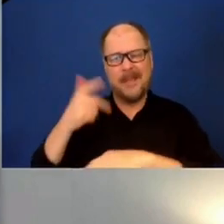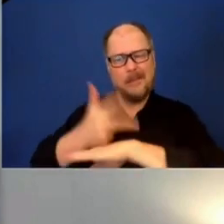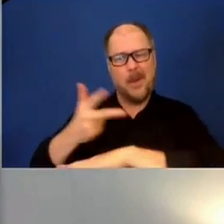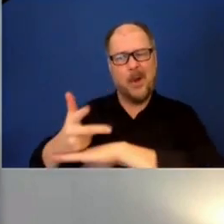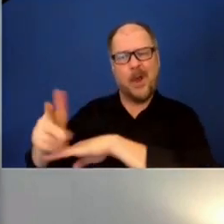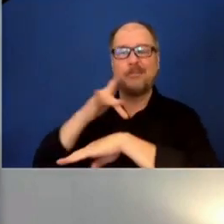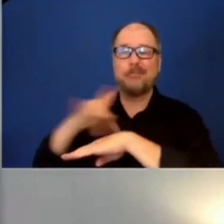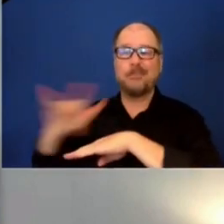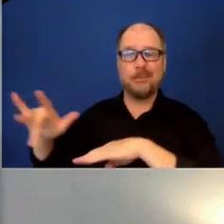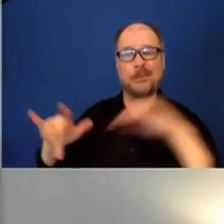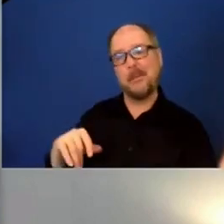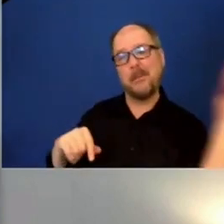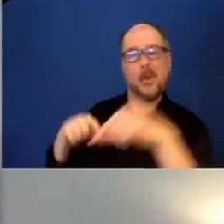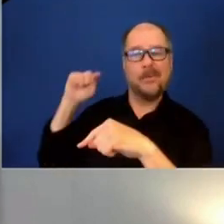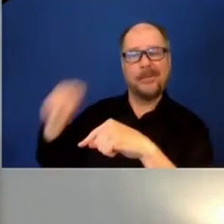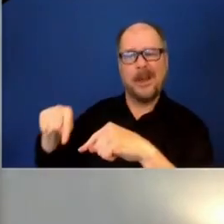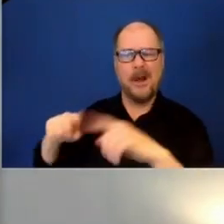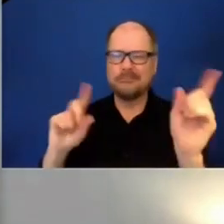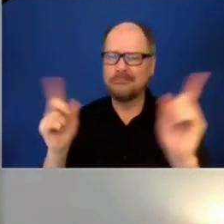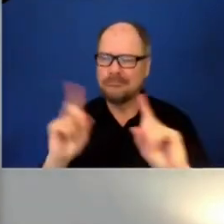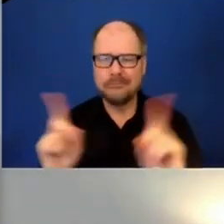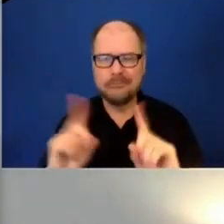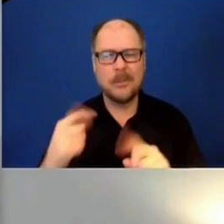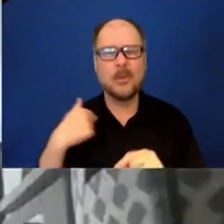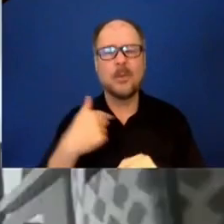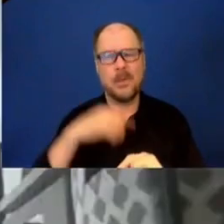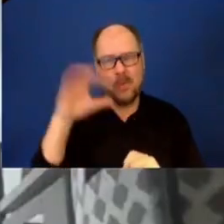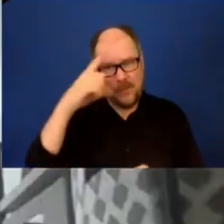going to try to do what can to find permanent supportive housing for these folks.